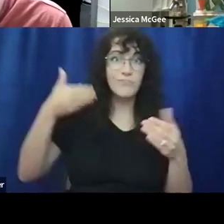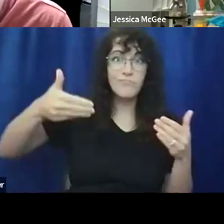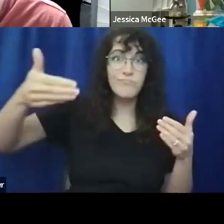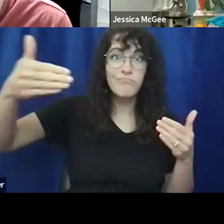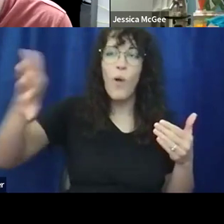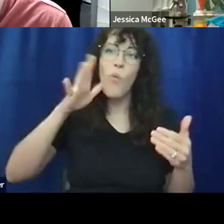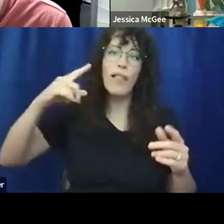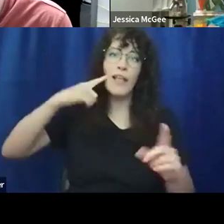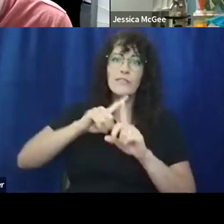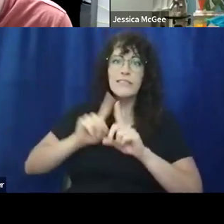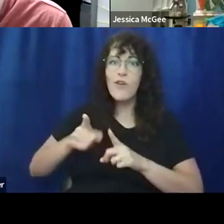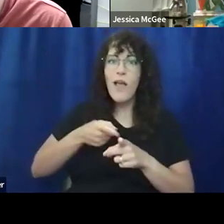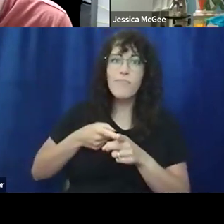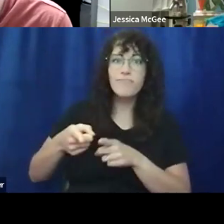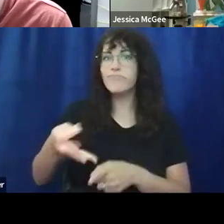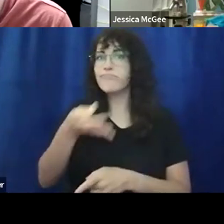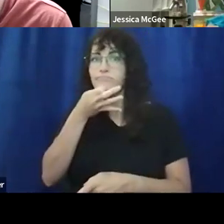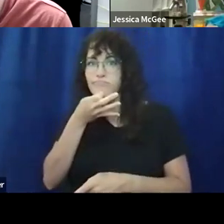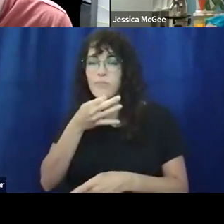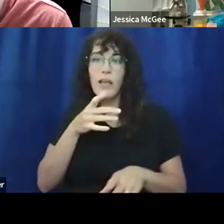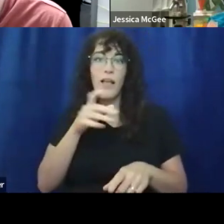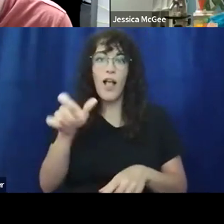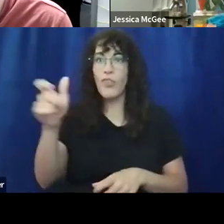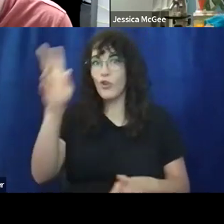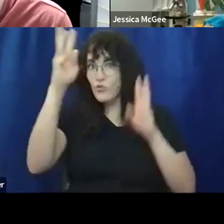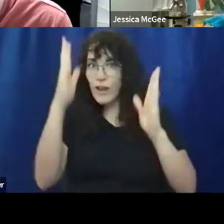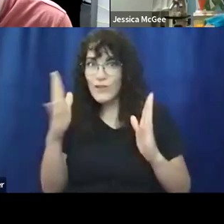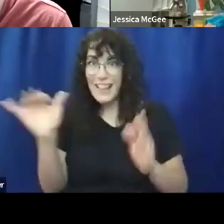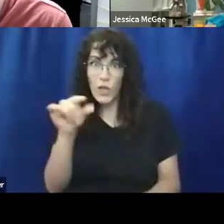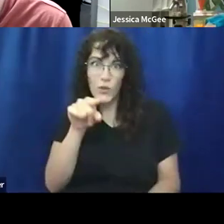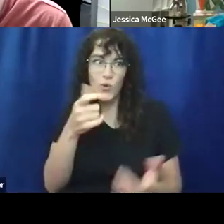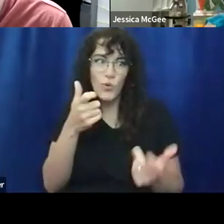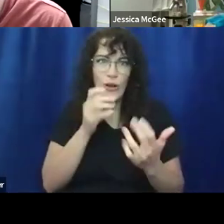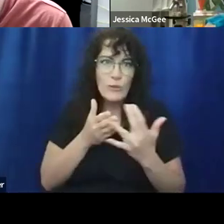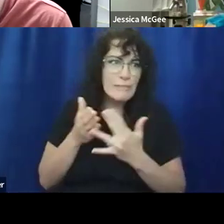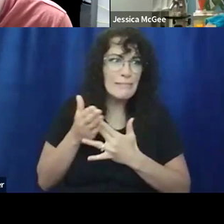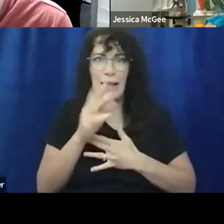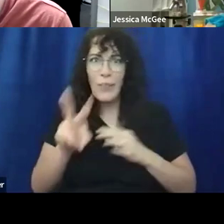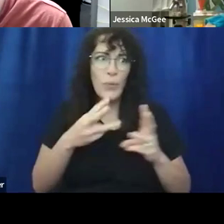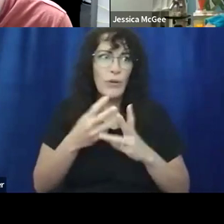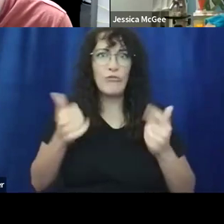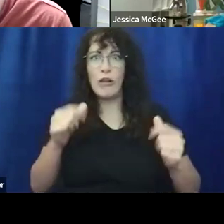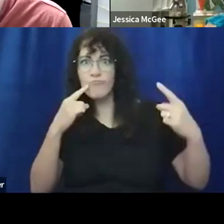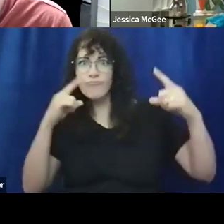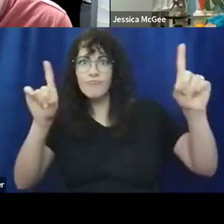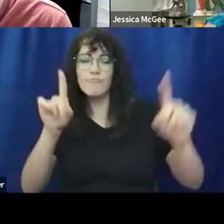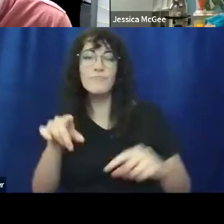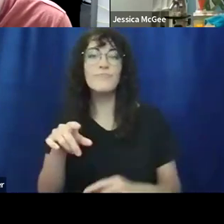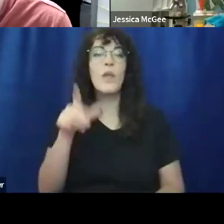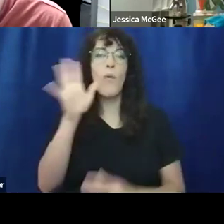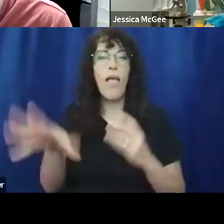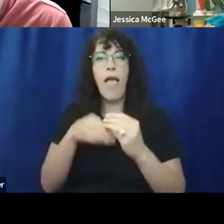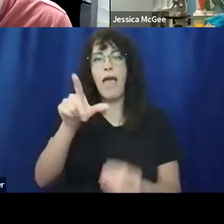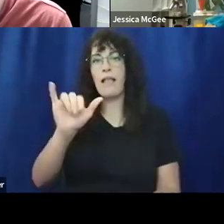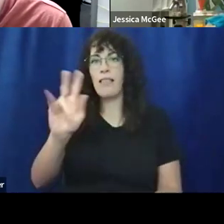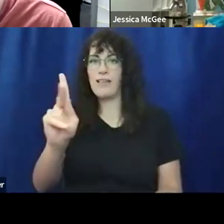experts and fellow creatives like you who are navigating this world, trying to make it work. Um, so I'll put a link to our next series, which is coming